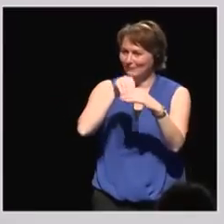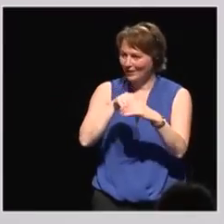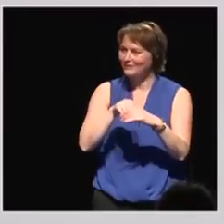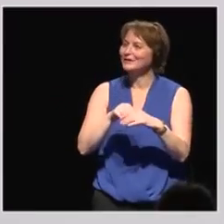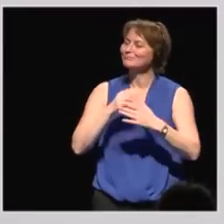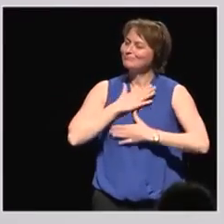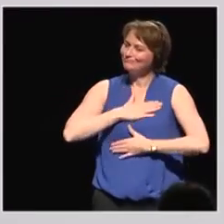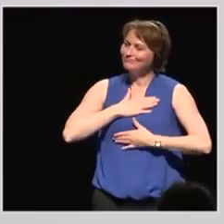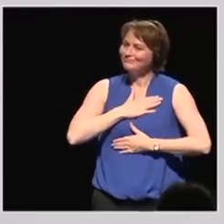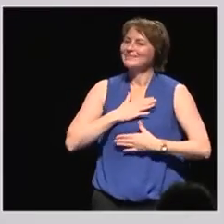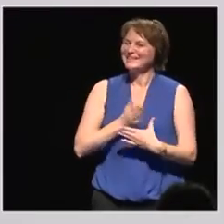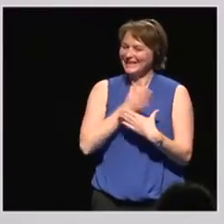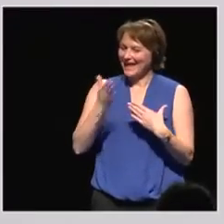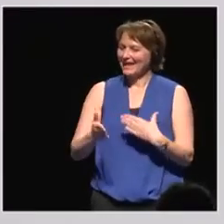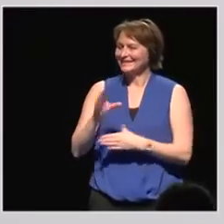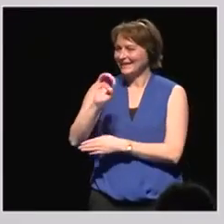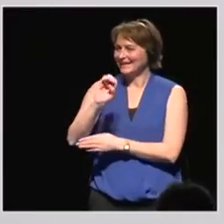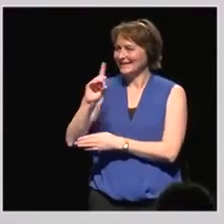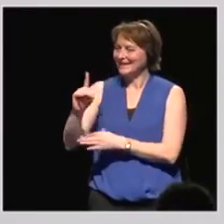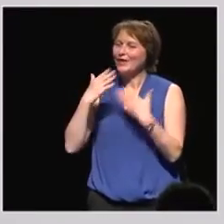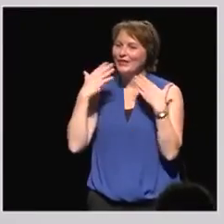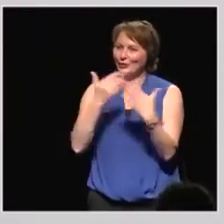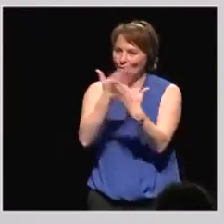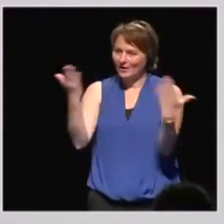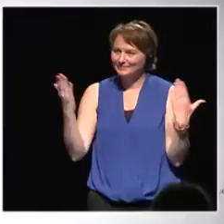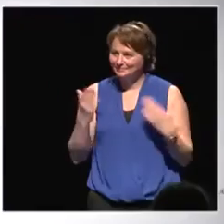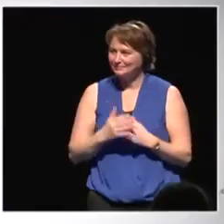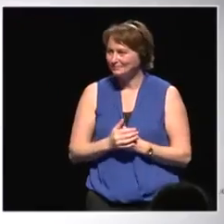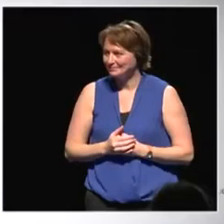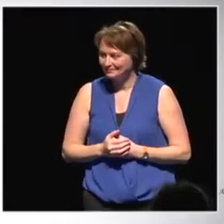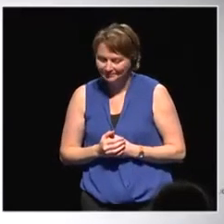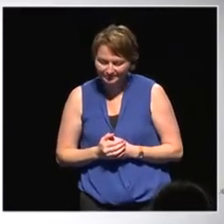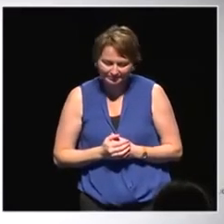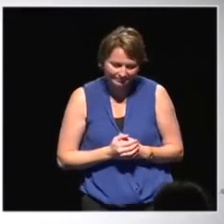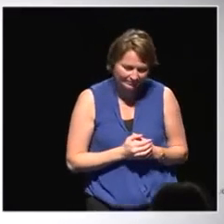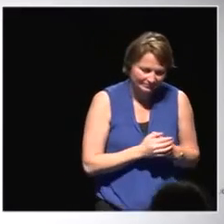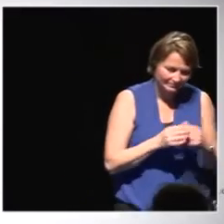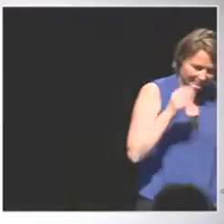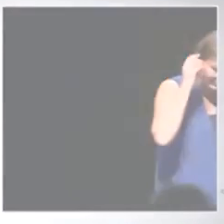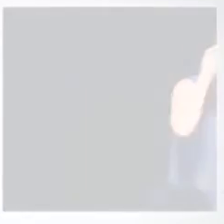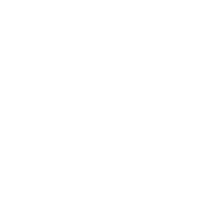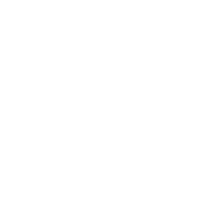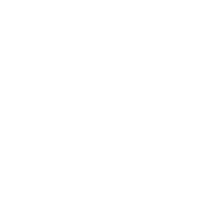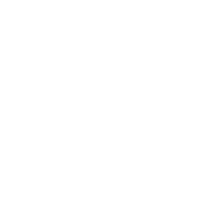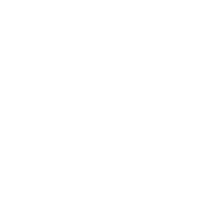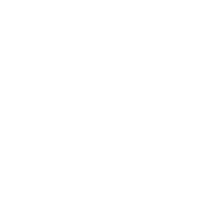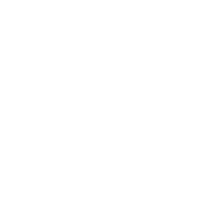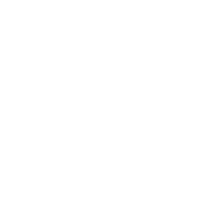wish you a very good end of EDDs. Thank you all. Thank you. Applause. Applause. Applause.